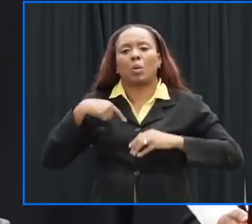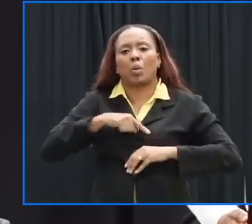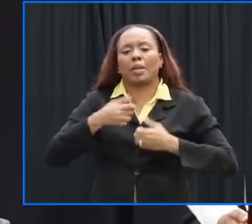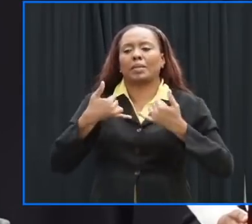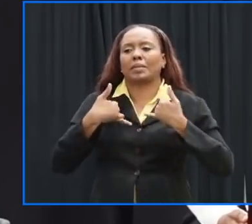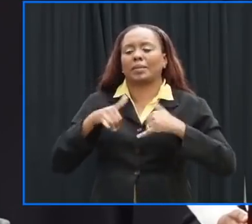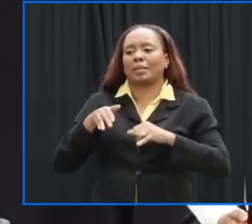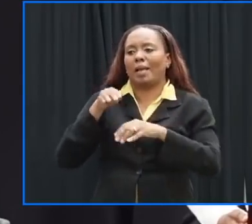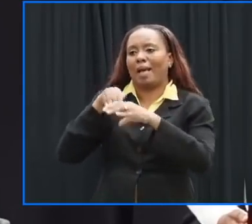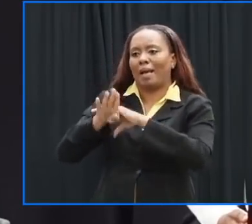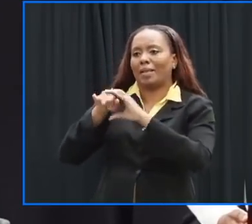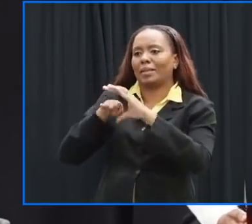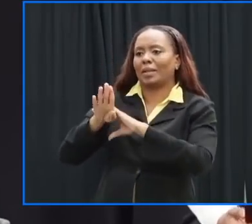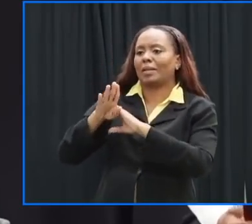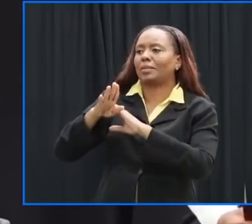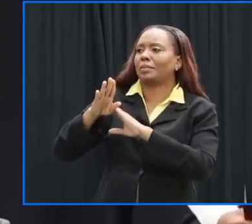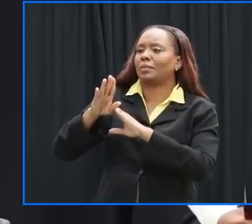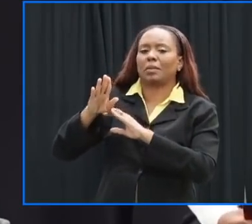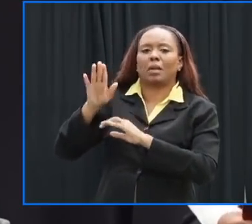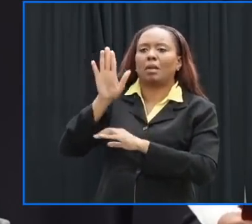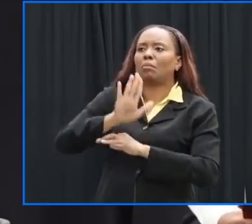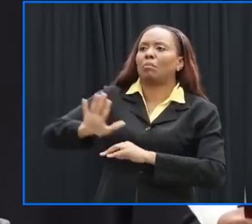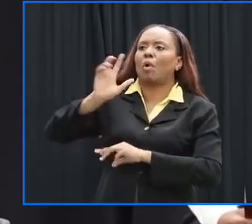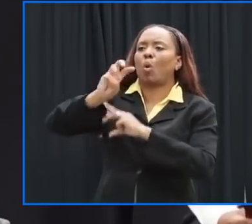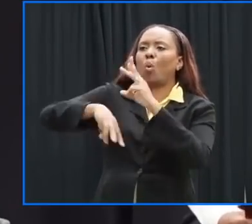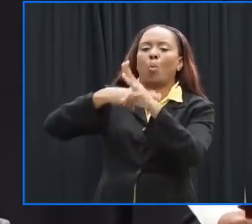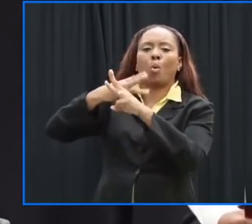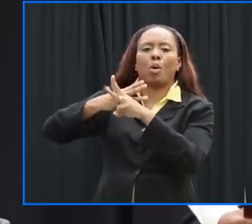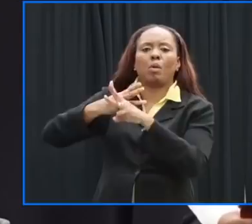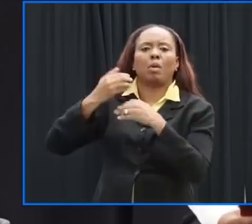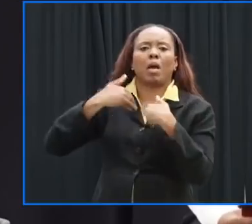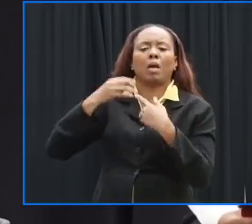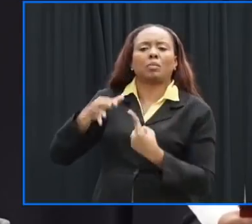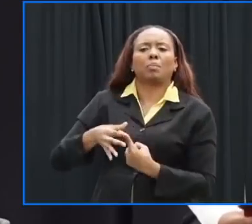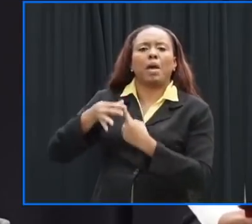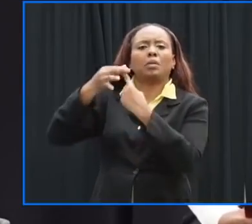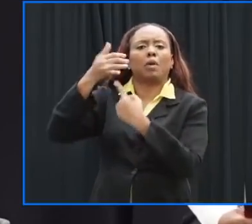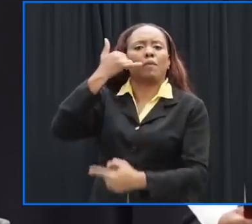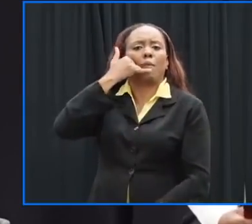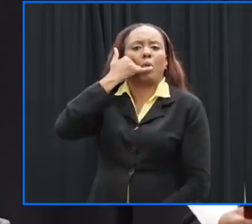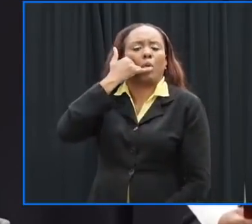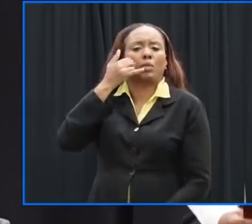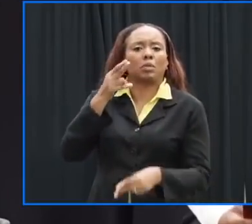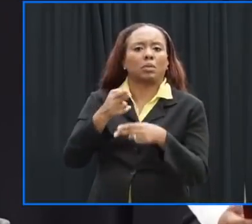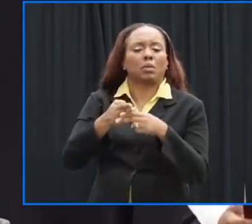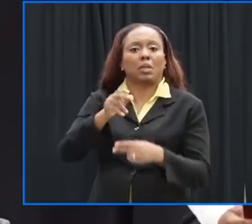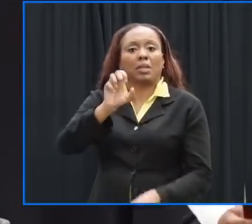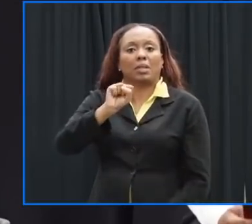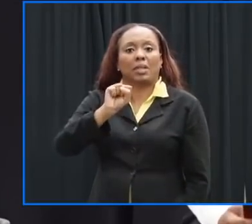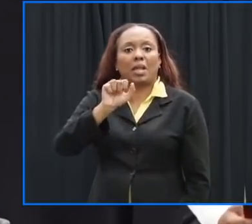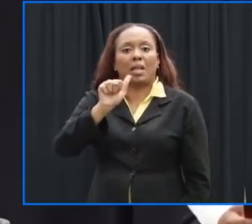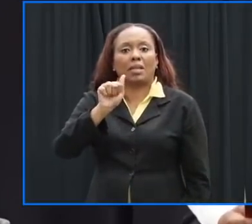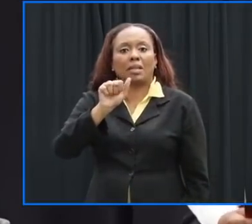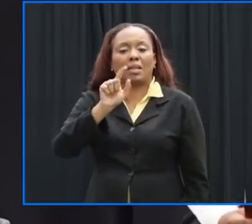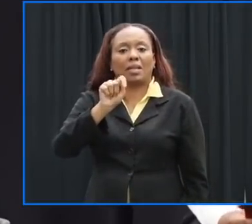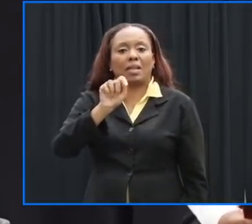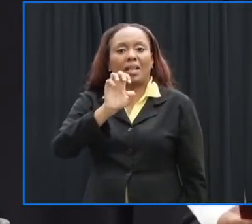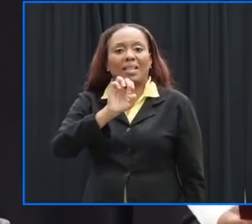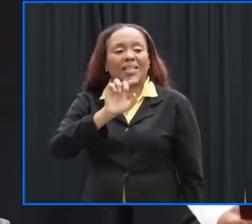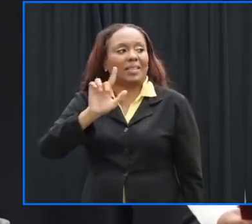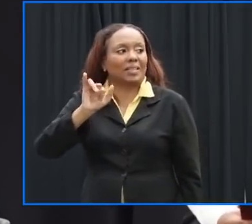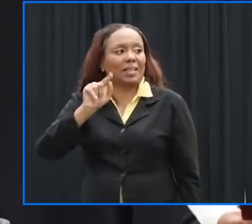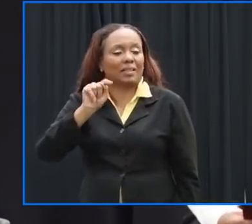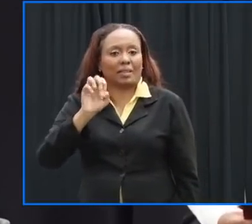world through the limited amount of satellite phones that we have and we have also put arrangements in place for